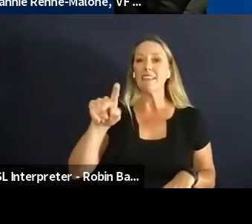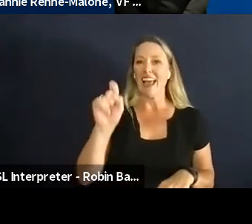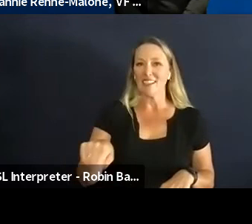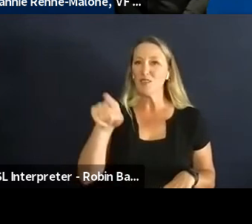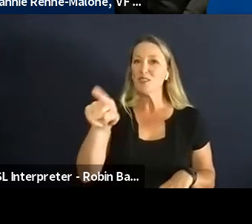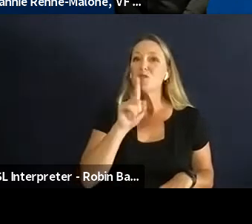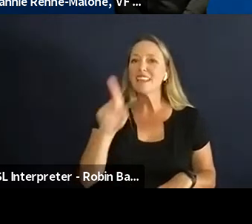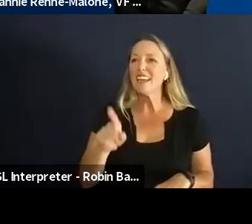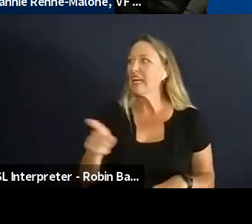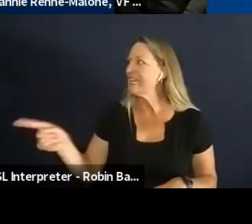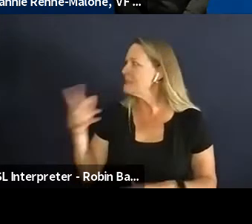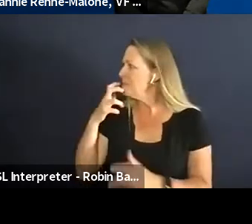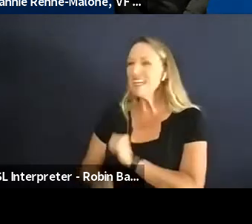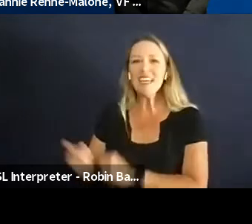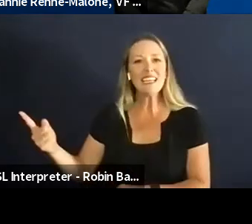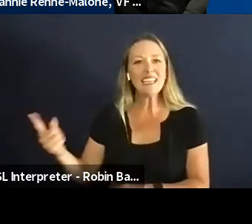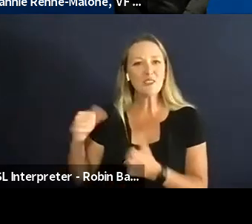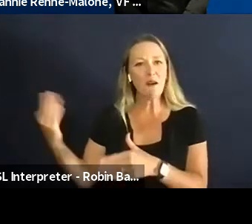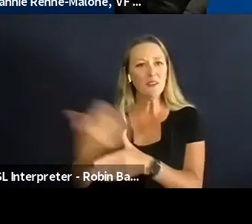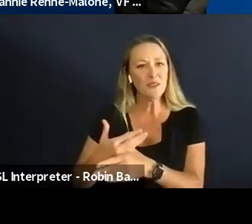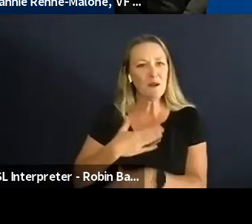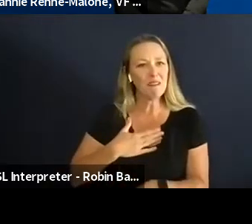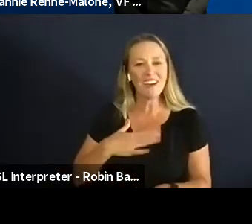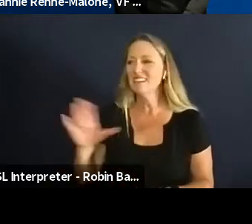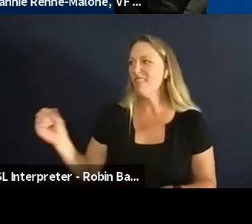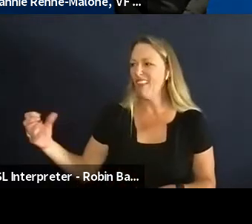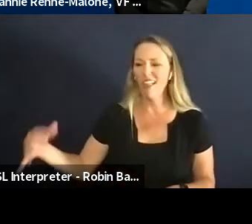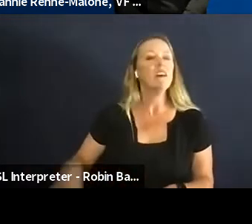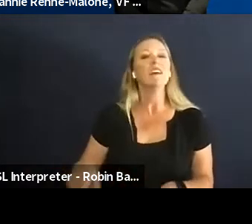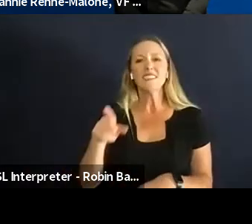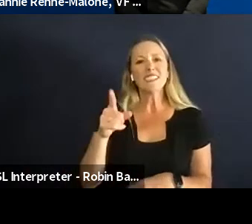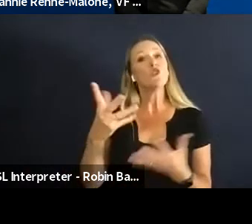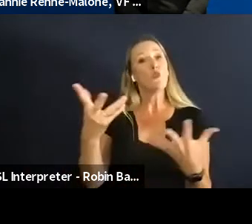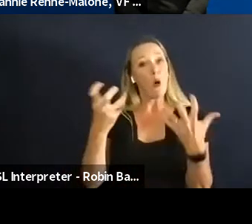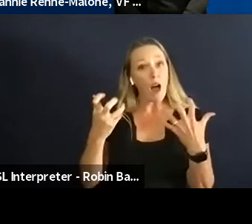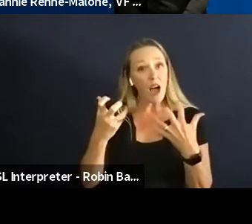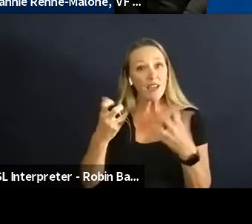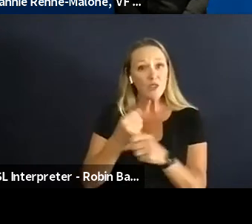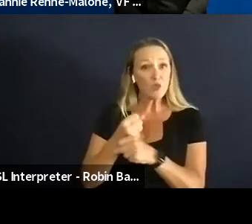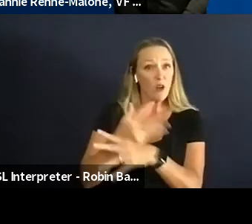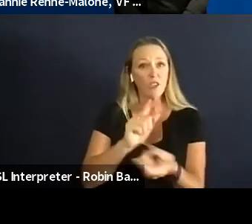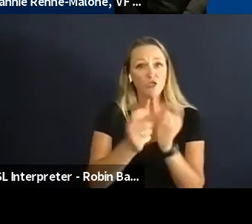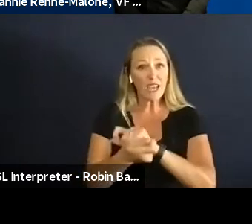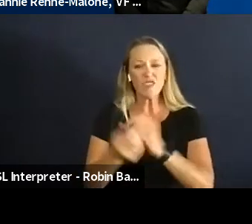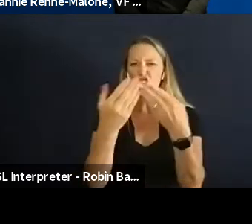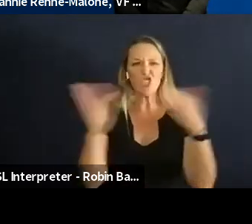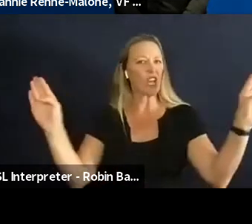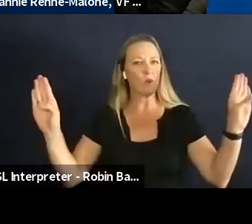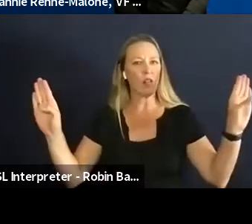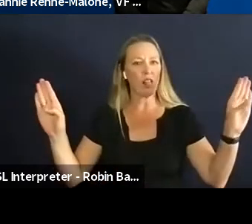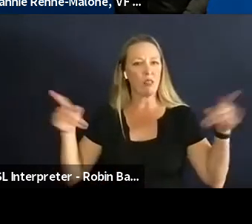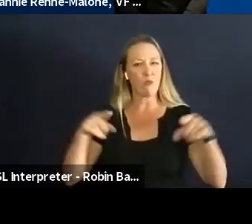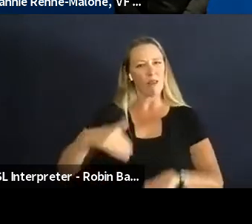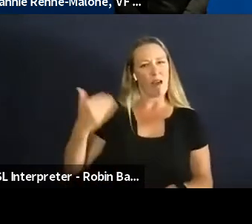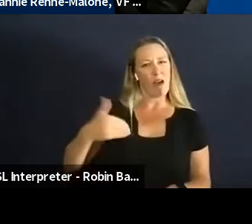he's so mean he's trying to get in on this did you want to create change with us did you I mean with in general did you were you really